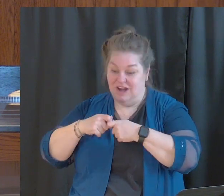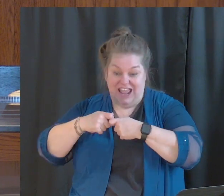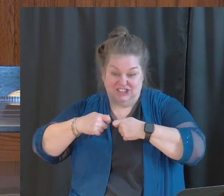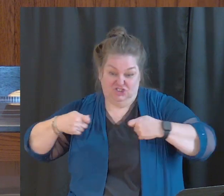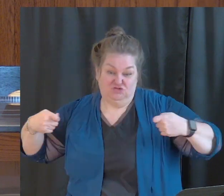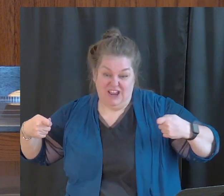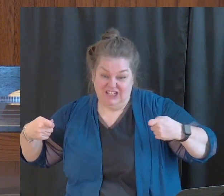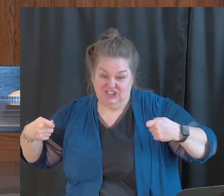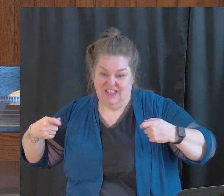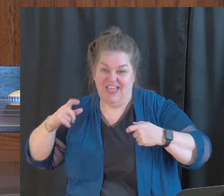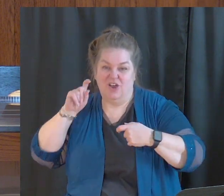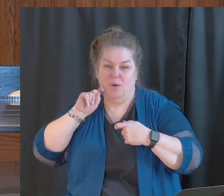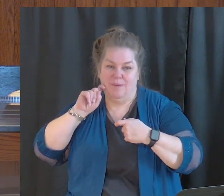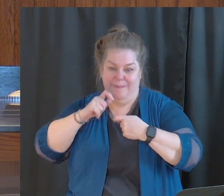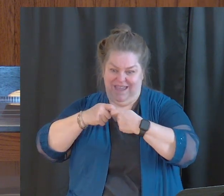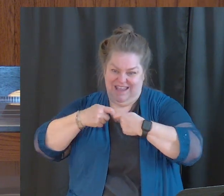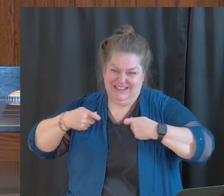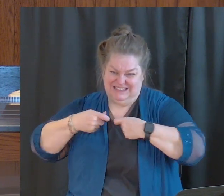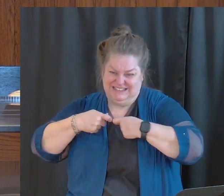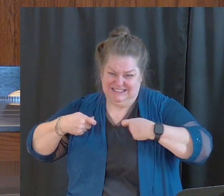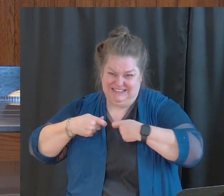band theory needed in our lives.